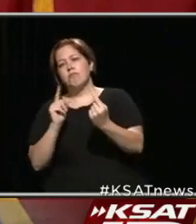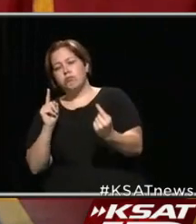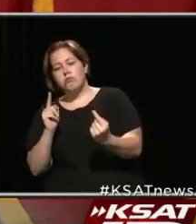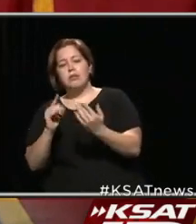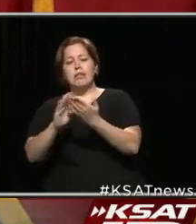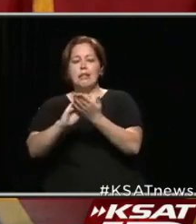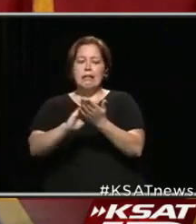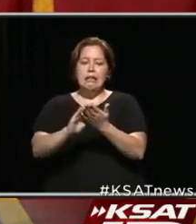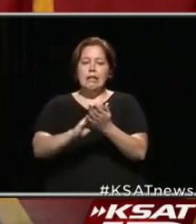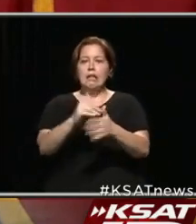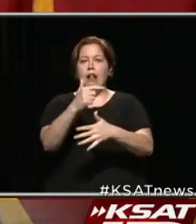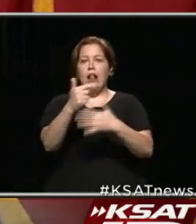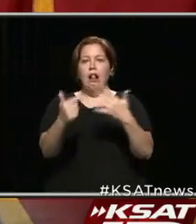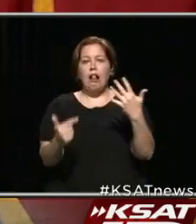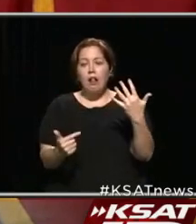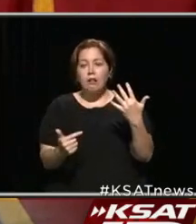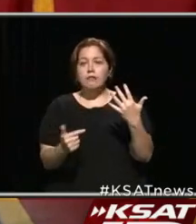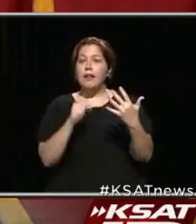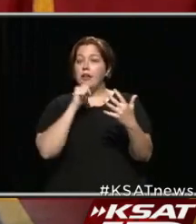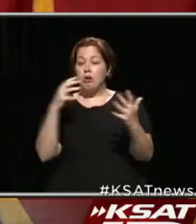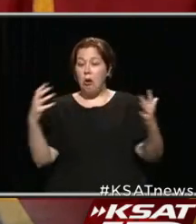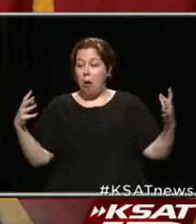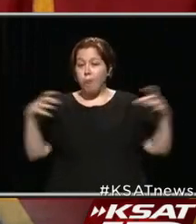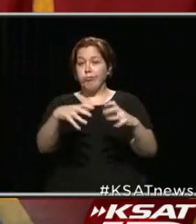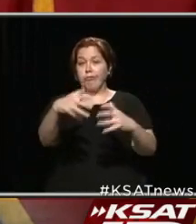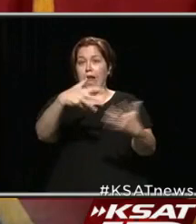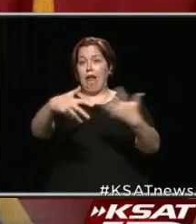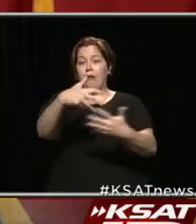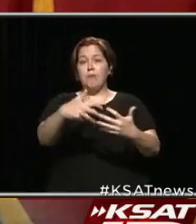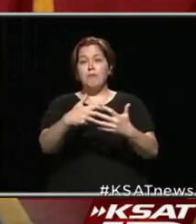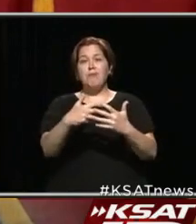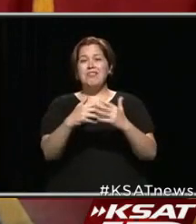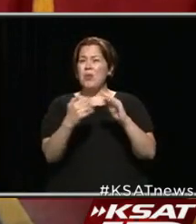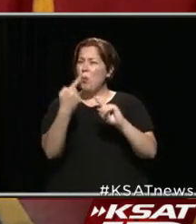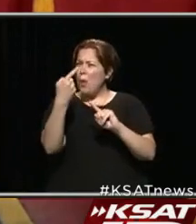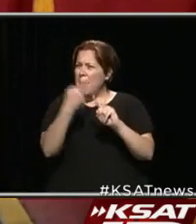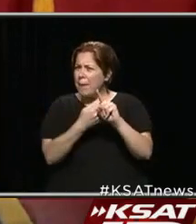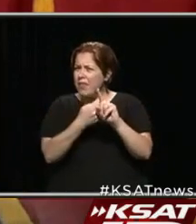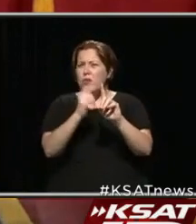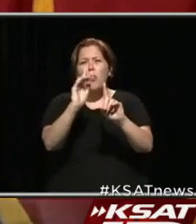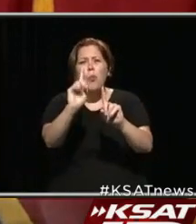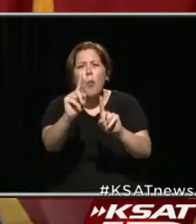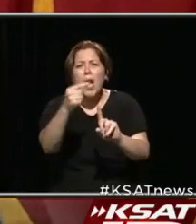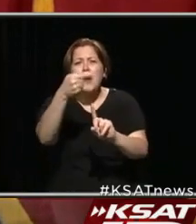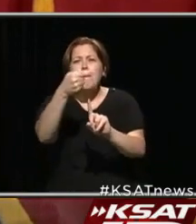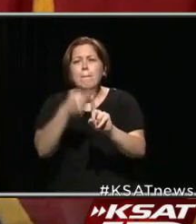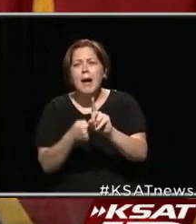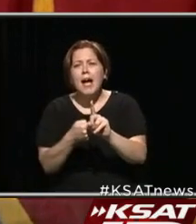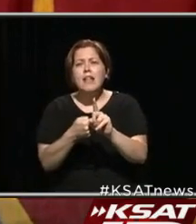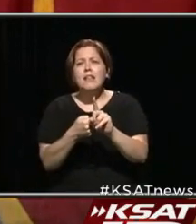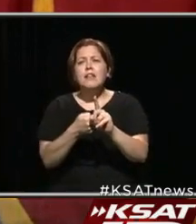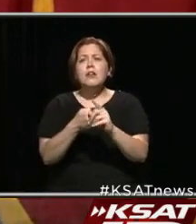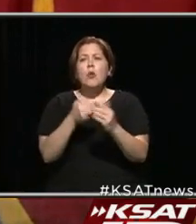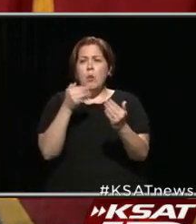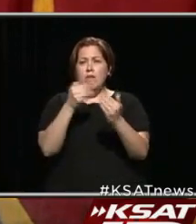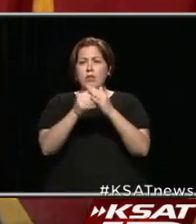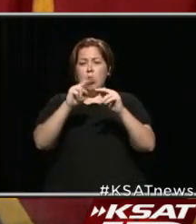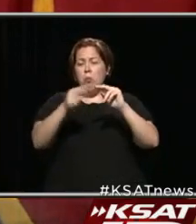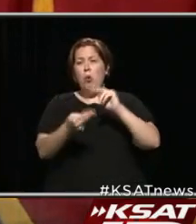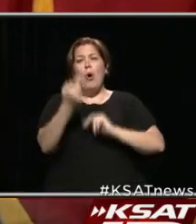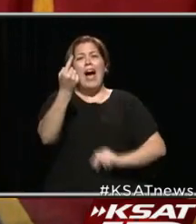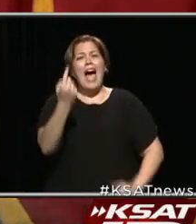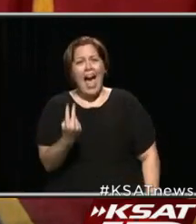sanitation, don't get in big groups, within one month, within one month, we've almost put that in one half,